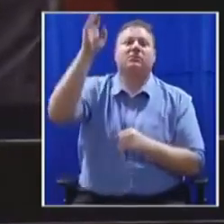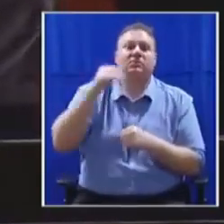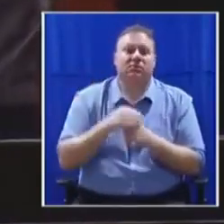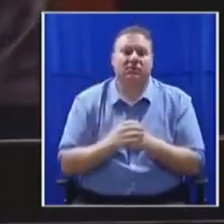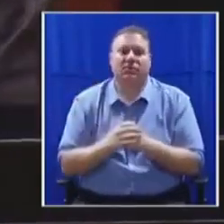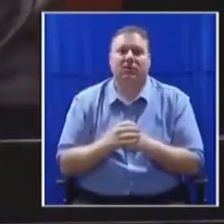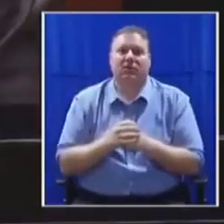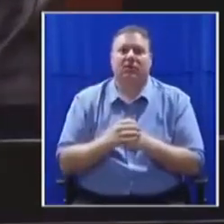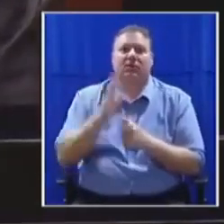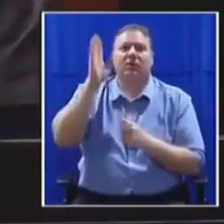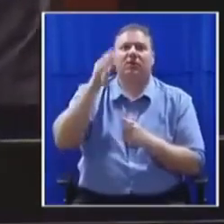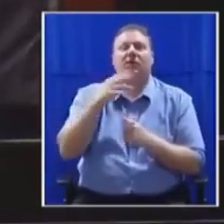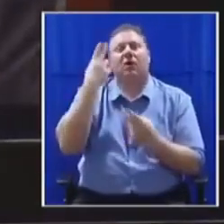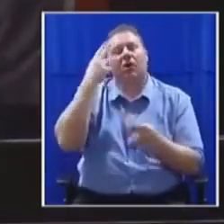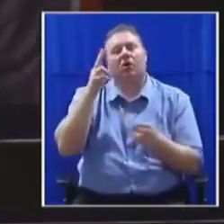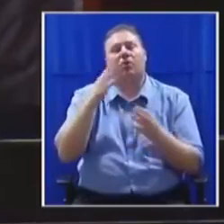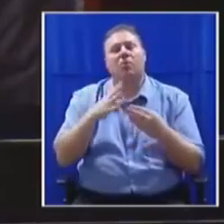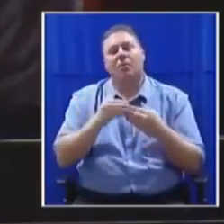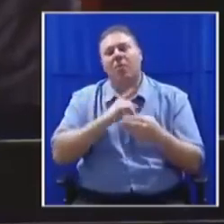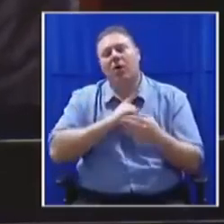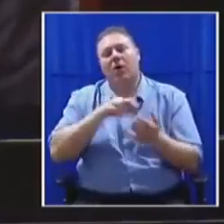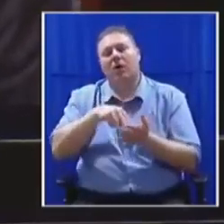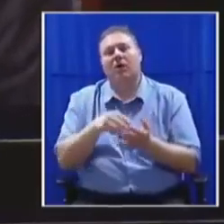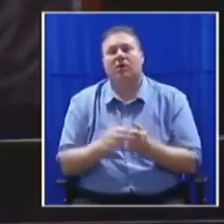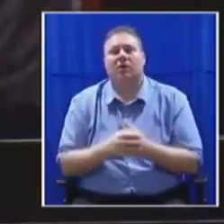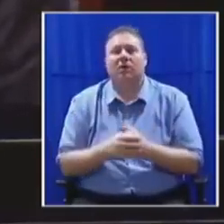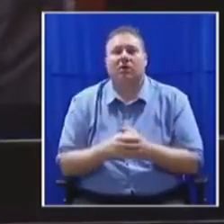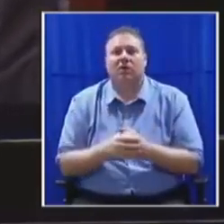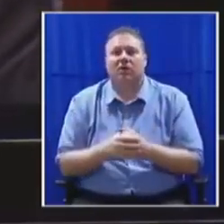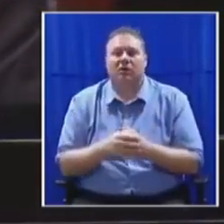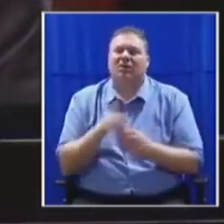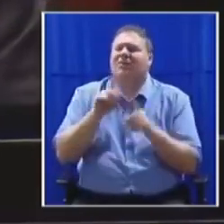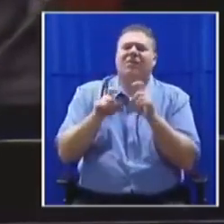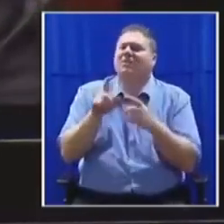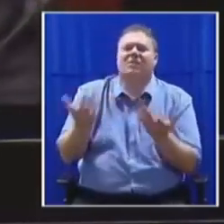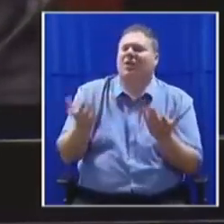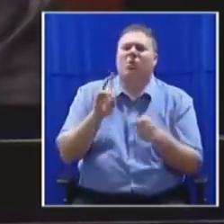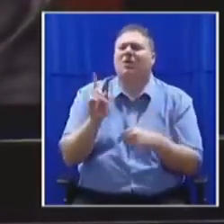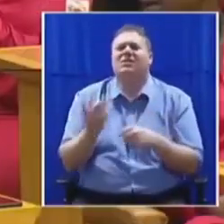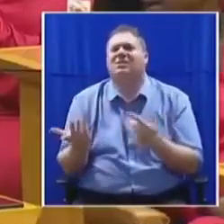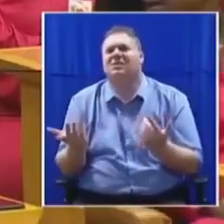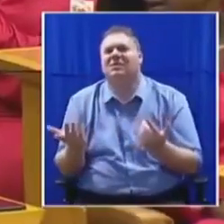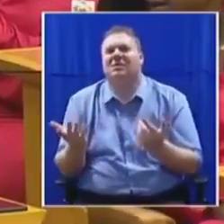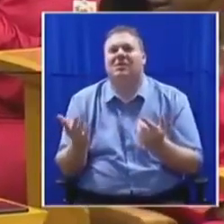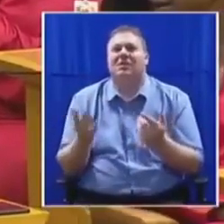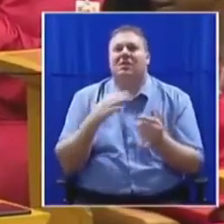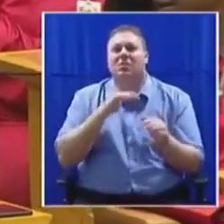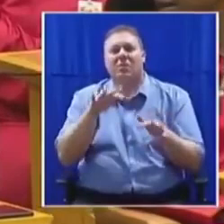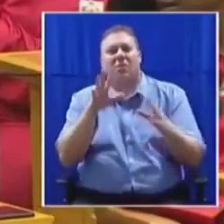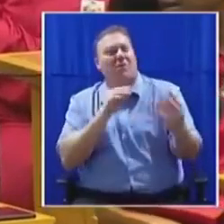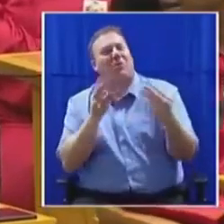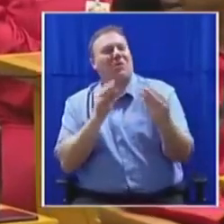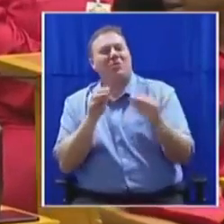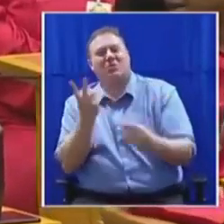i don't know what must be investigated because people were talking to each other yeah